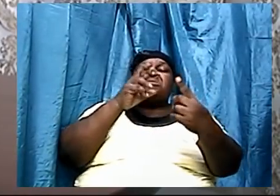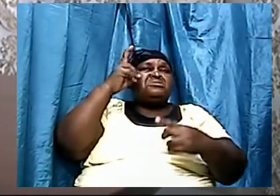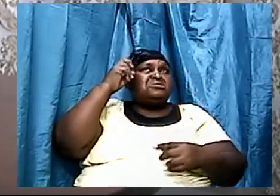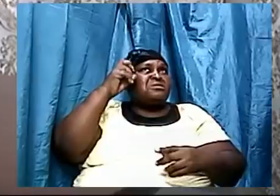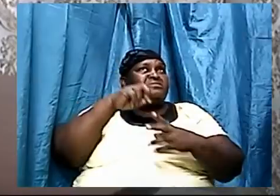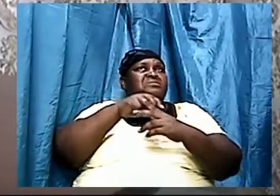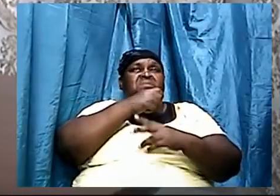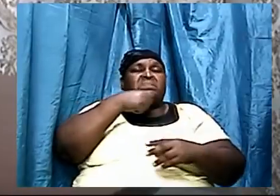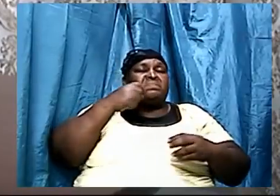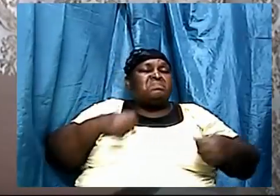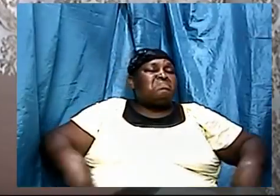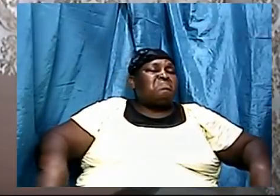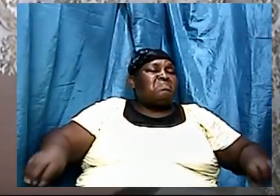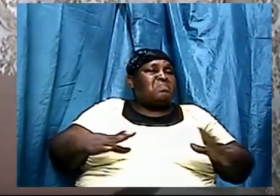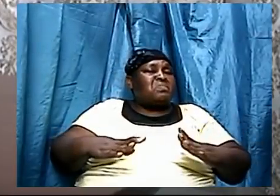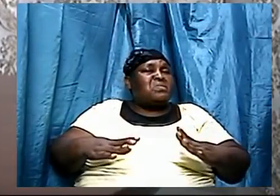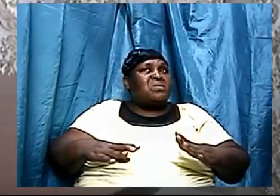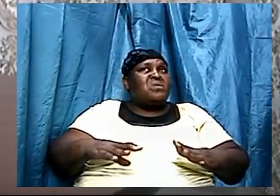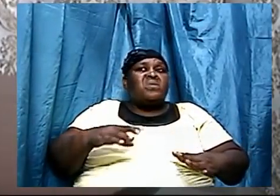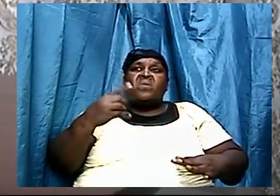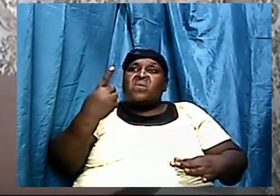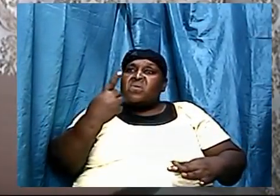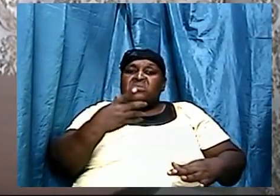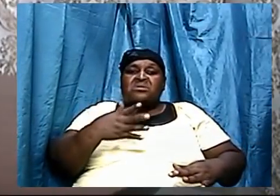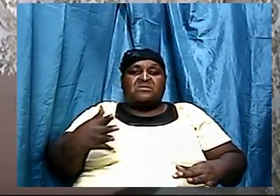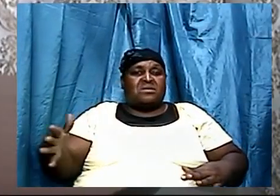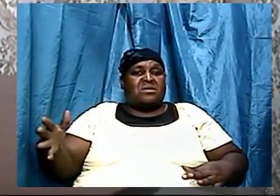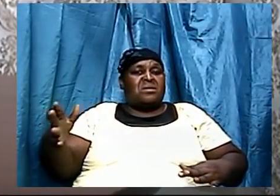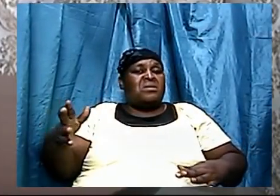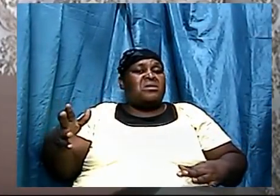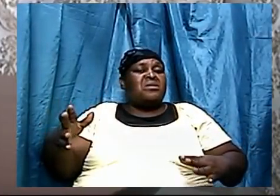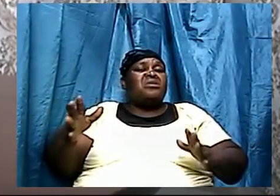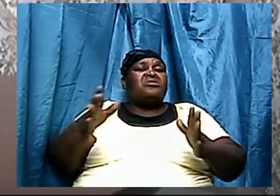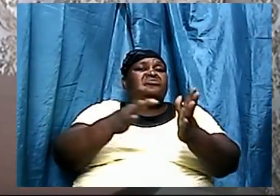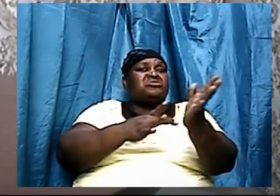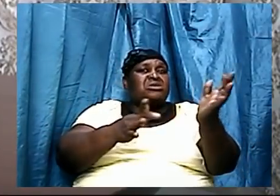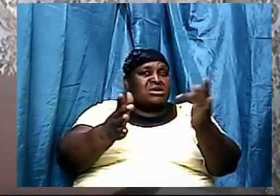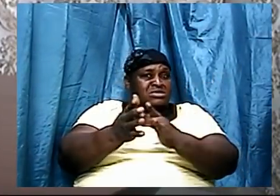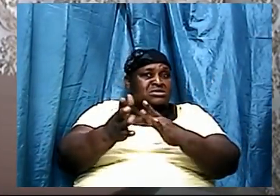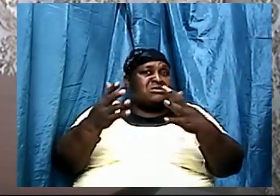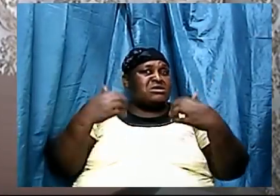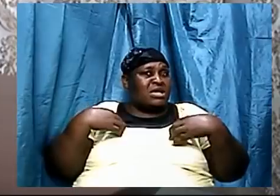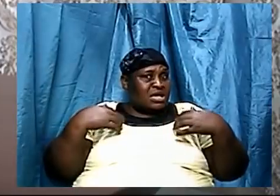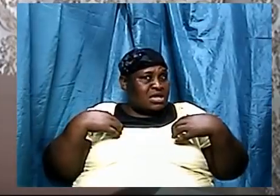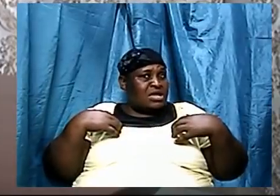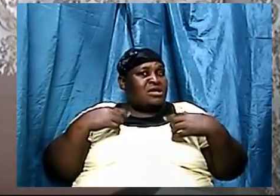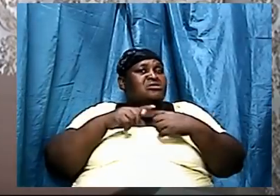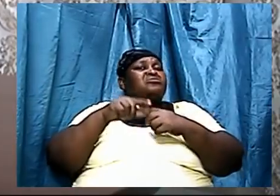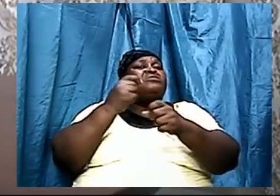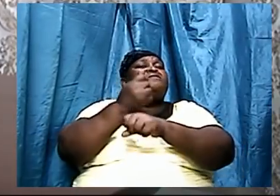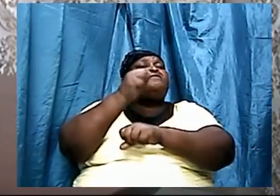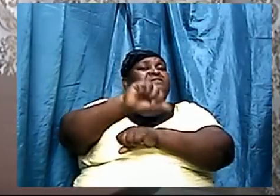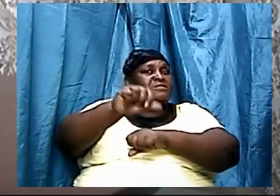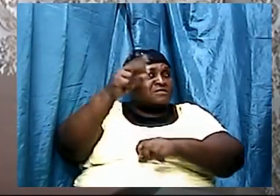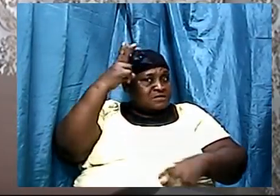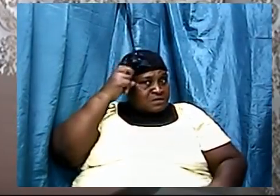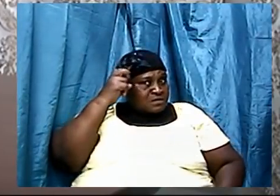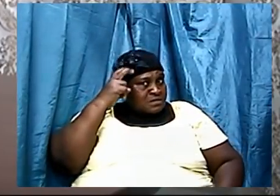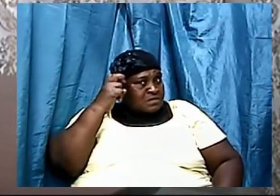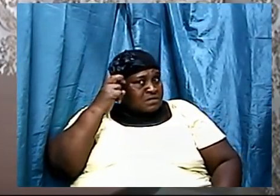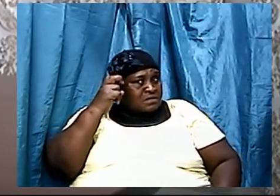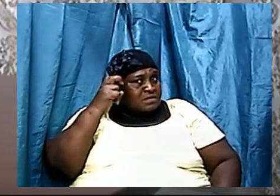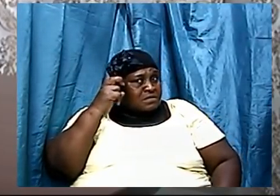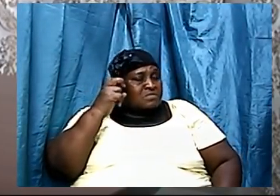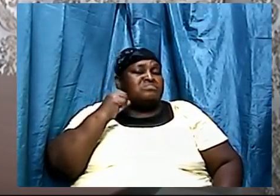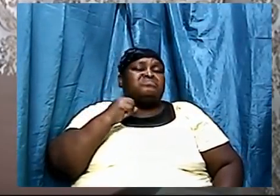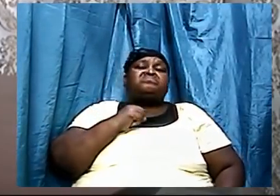resource he had, the only resource the devil, or the only resource that Jesus had at that particular time to combat